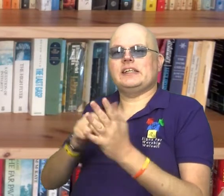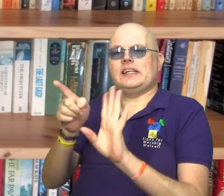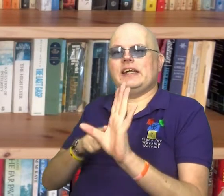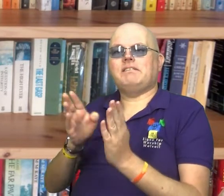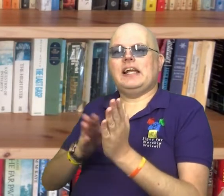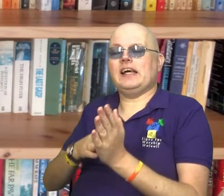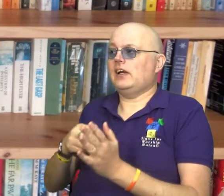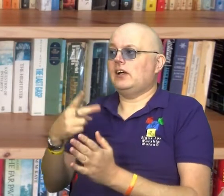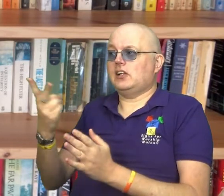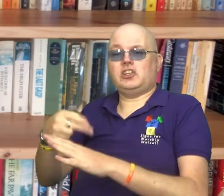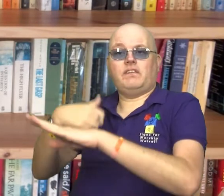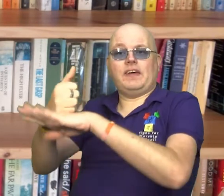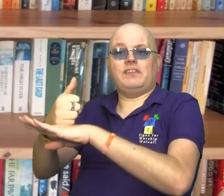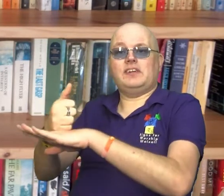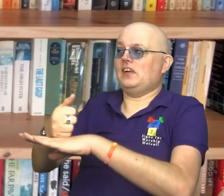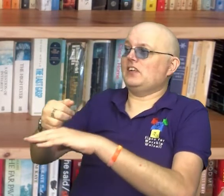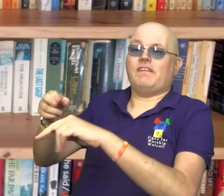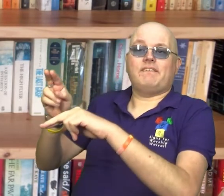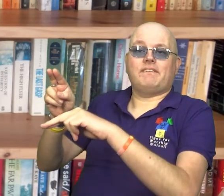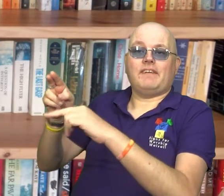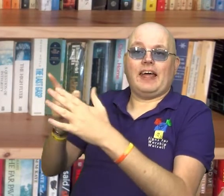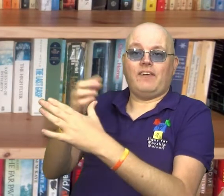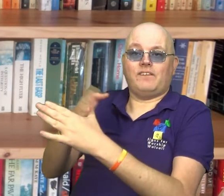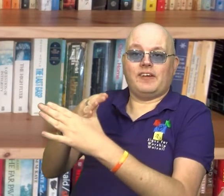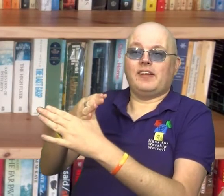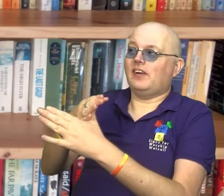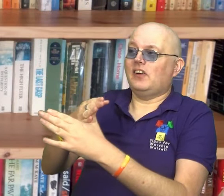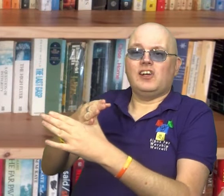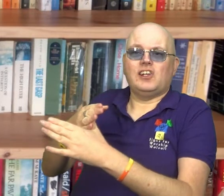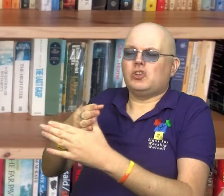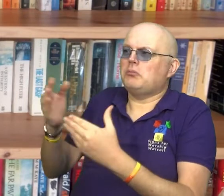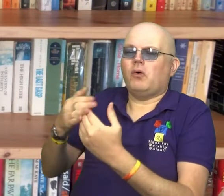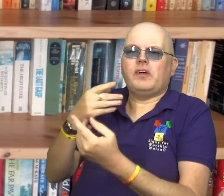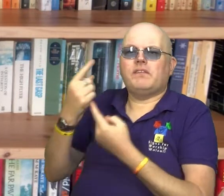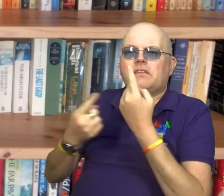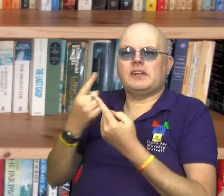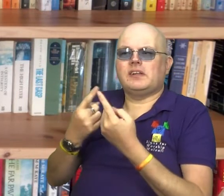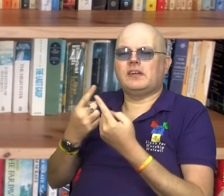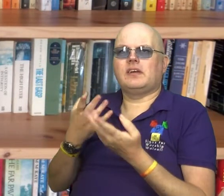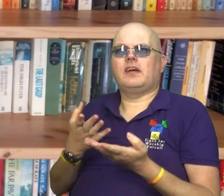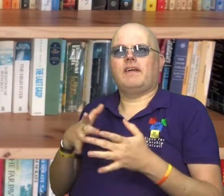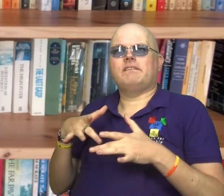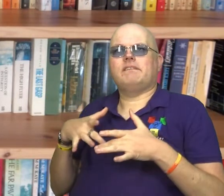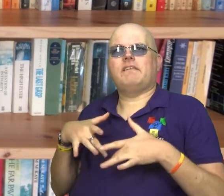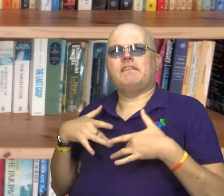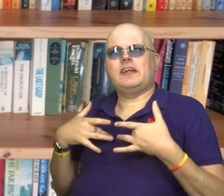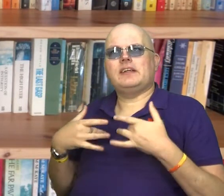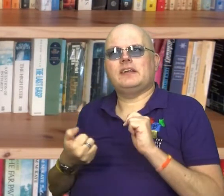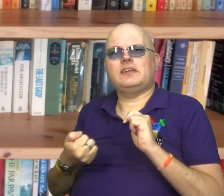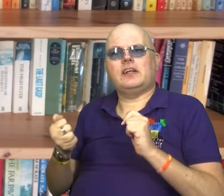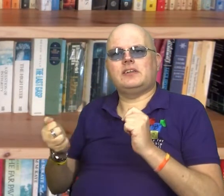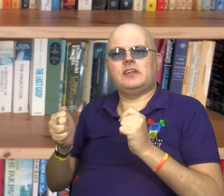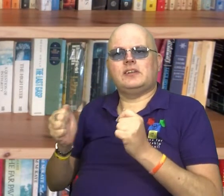founding fathers of Alpha, could explain what it was about and to find out more. And my feelings